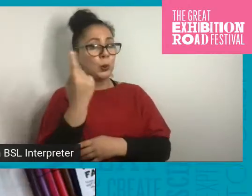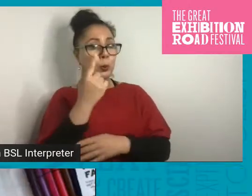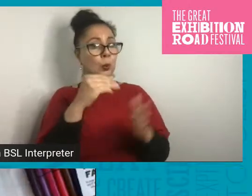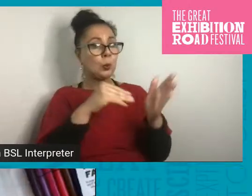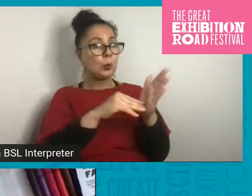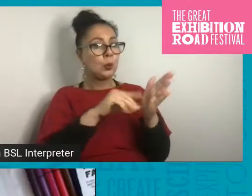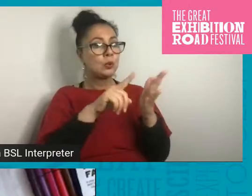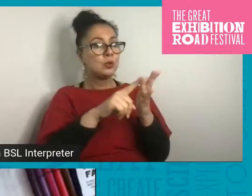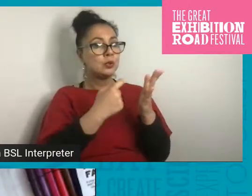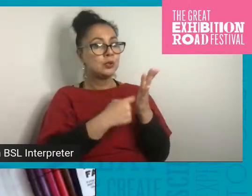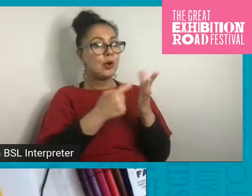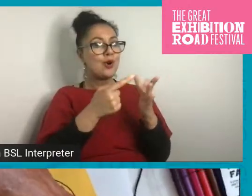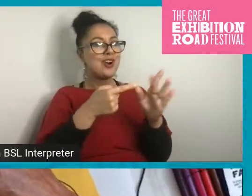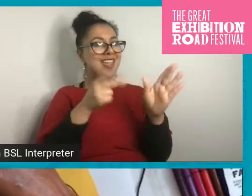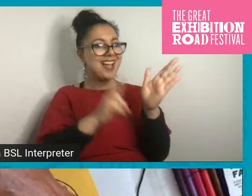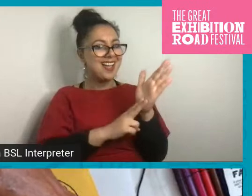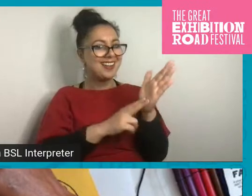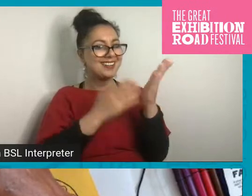onto the screen.